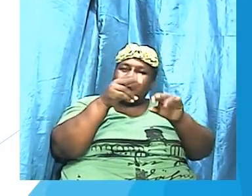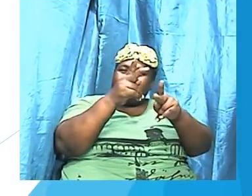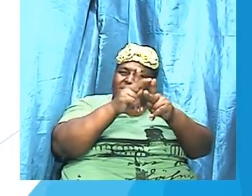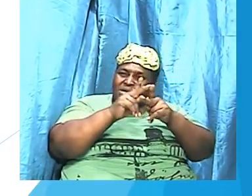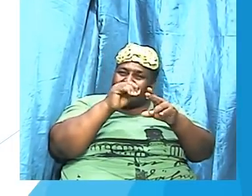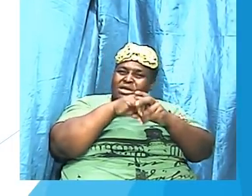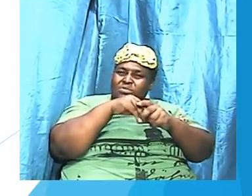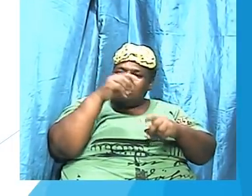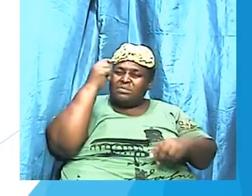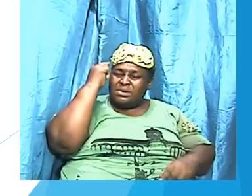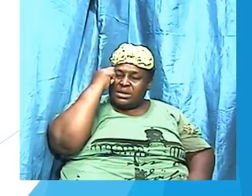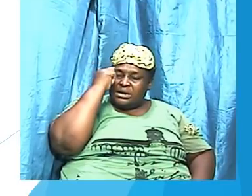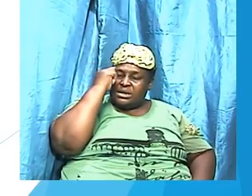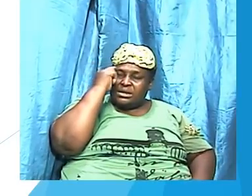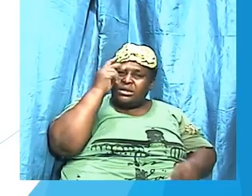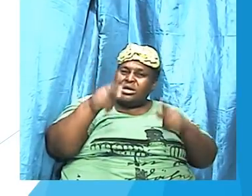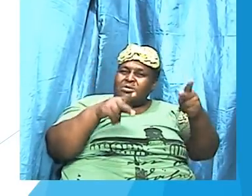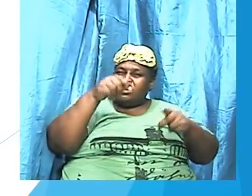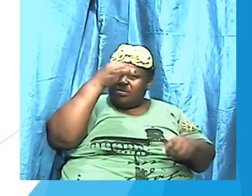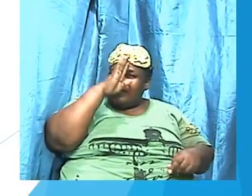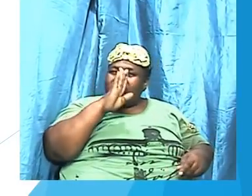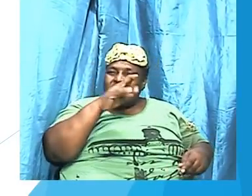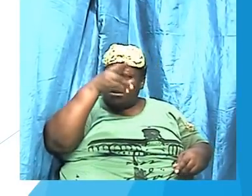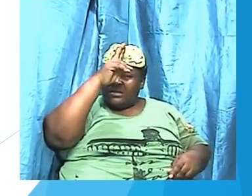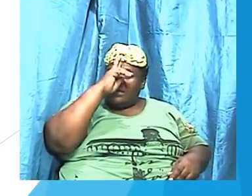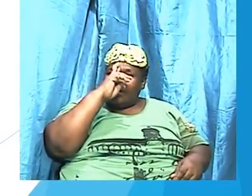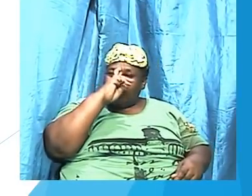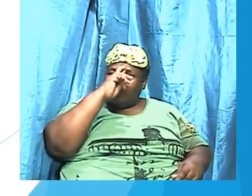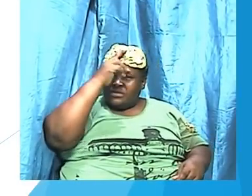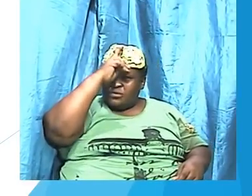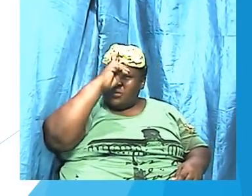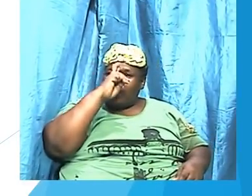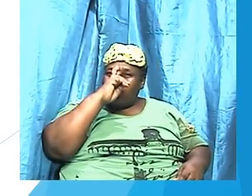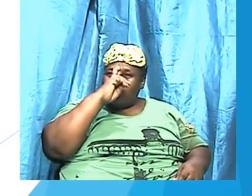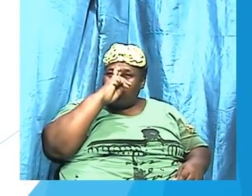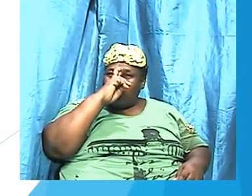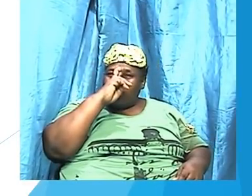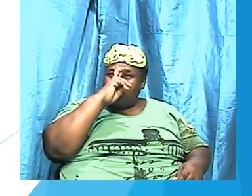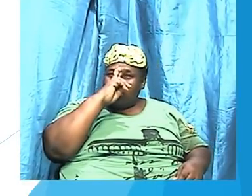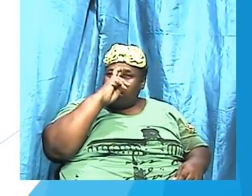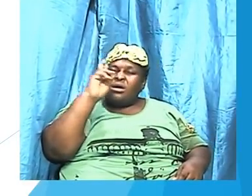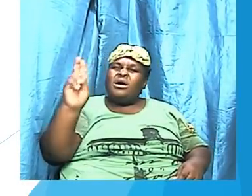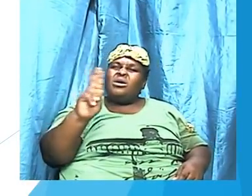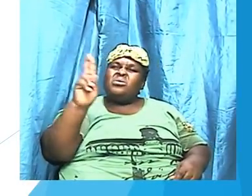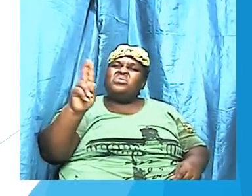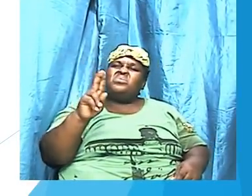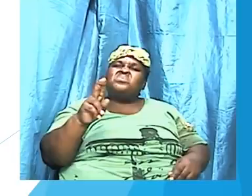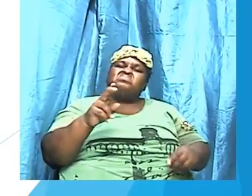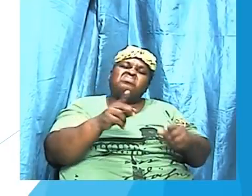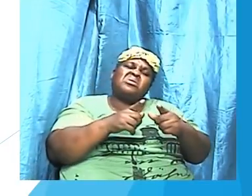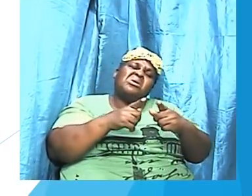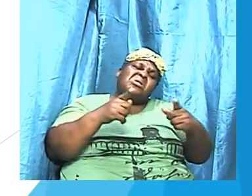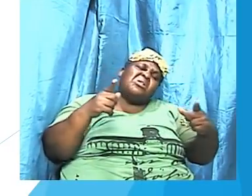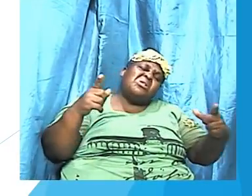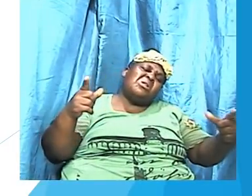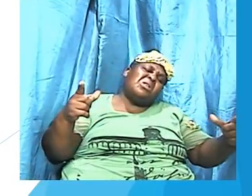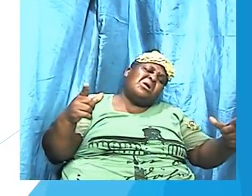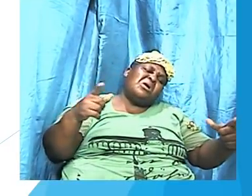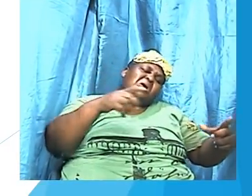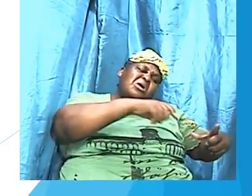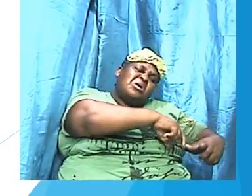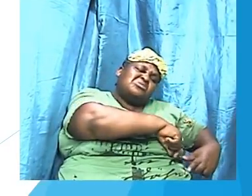the most high God that the Romans had previously used a large sword that was sharpened